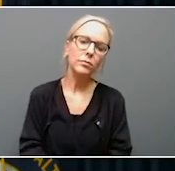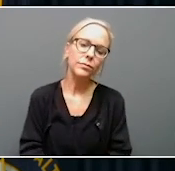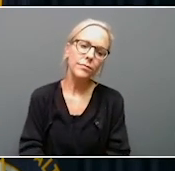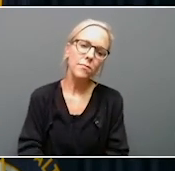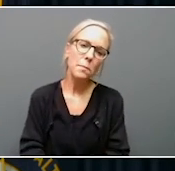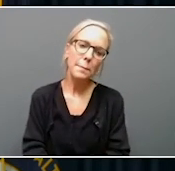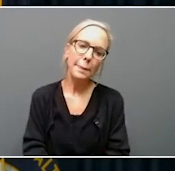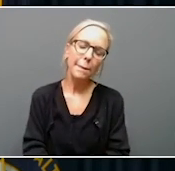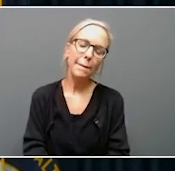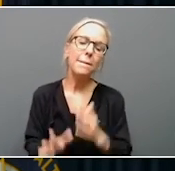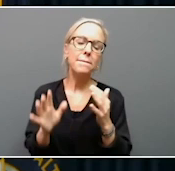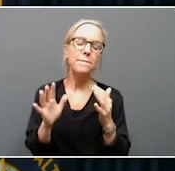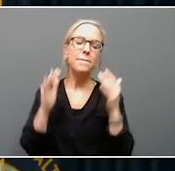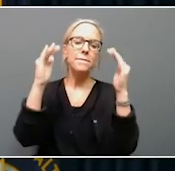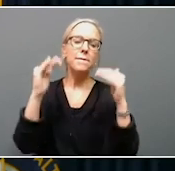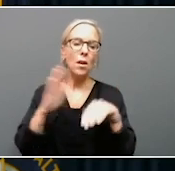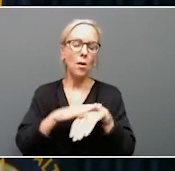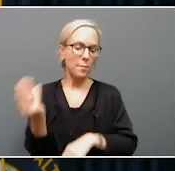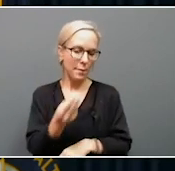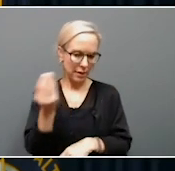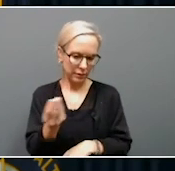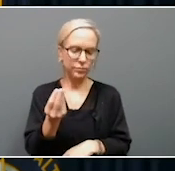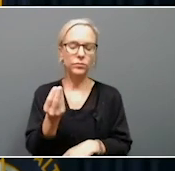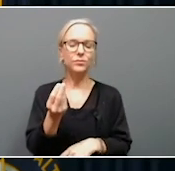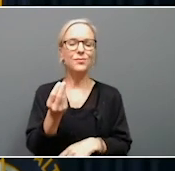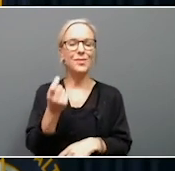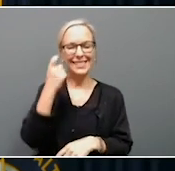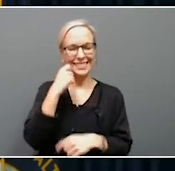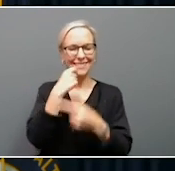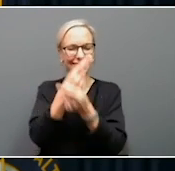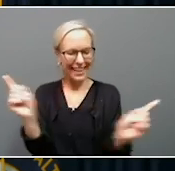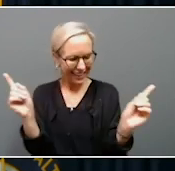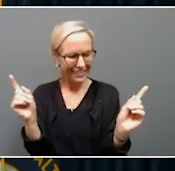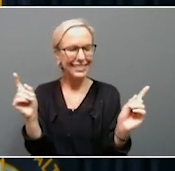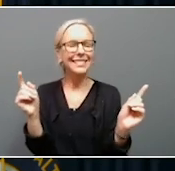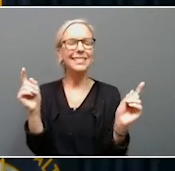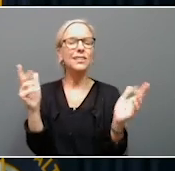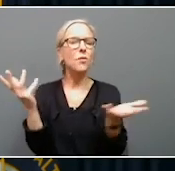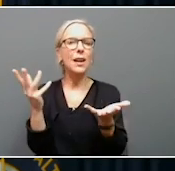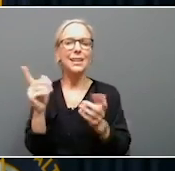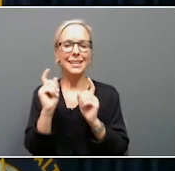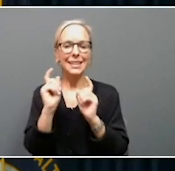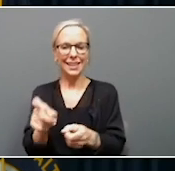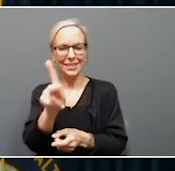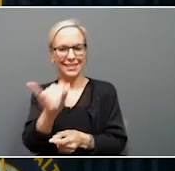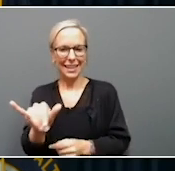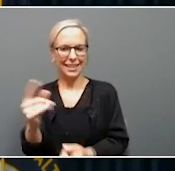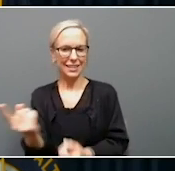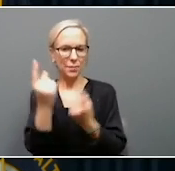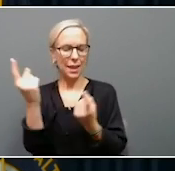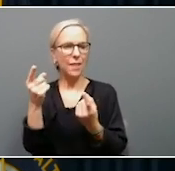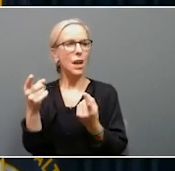All right. On Monday, we also delivered some more great news when it comes to giving Kentuckians something that they have sought for a long